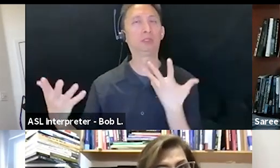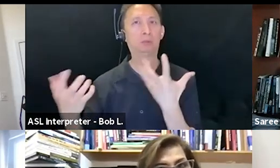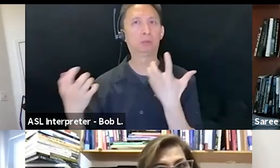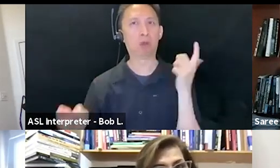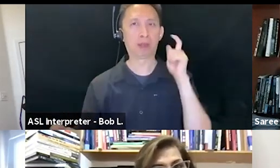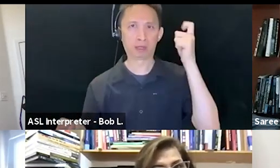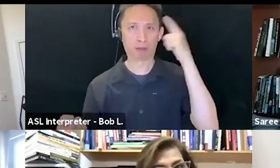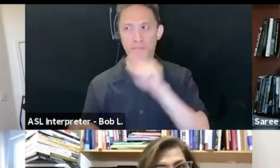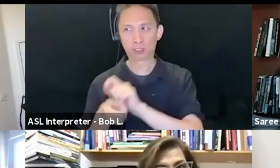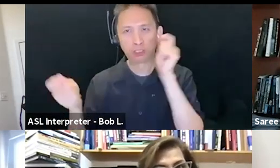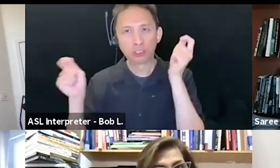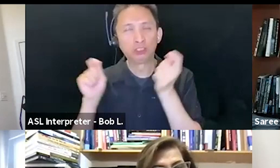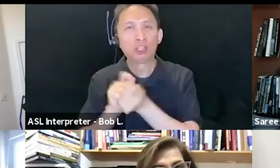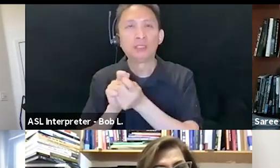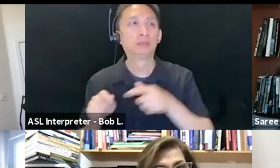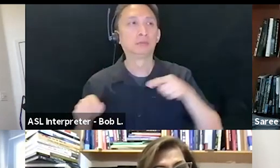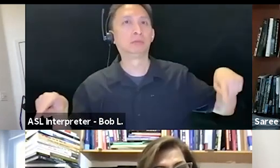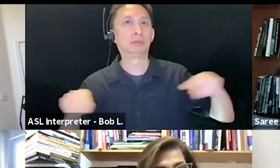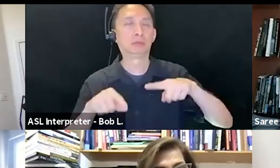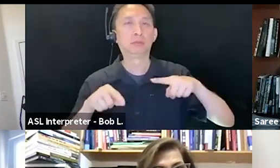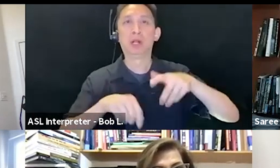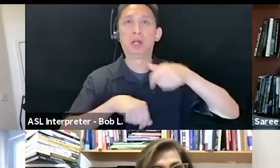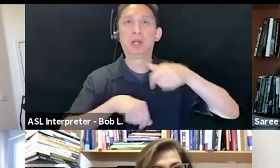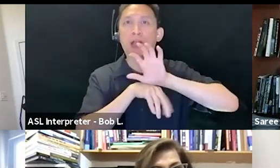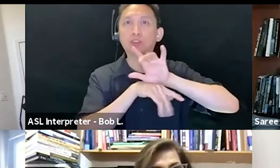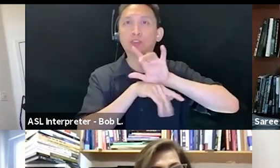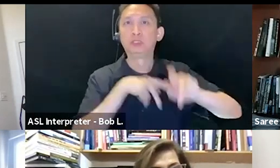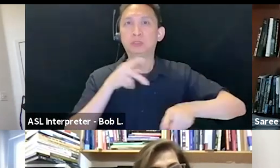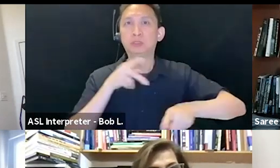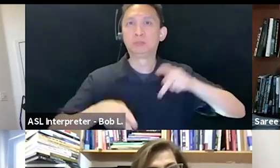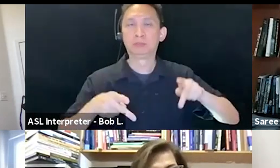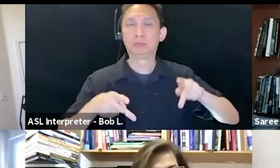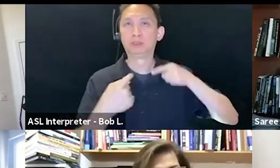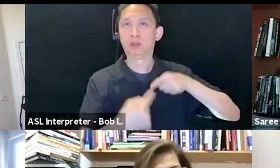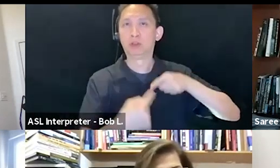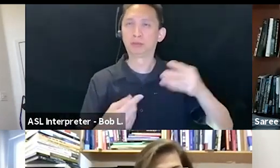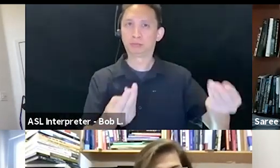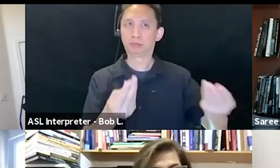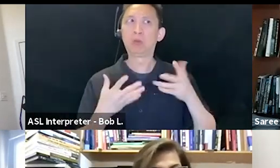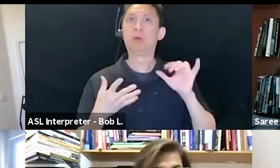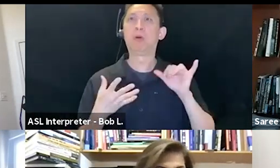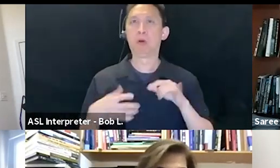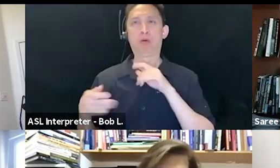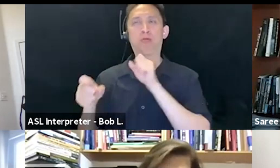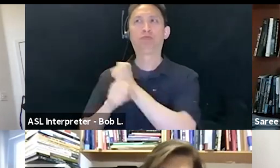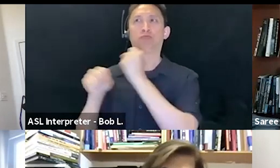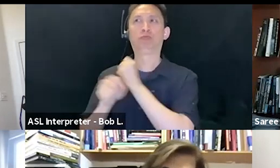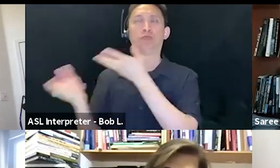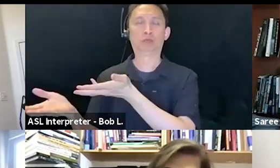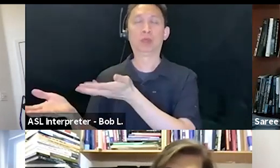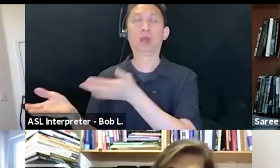driven by the significant on the ground and global struggles. This is not to say that the two formations are exactly